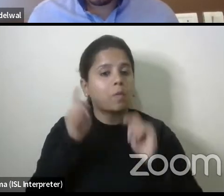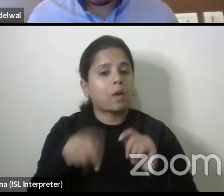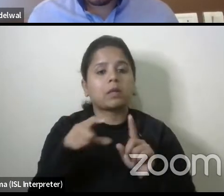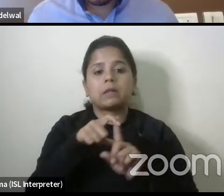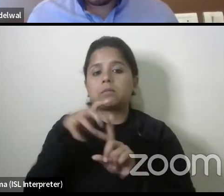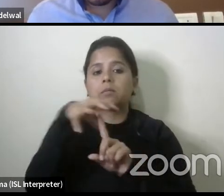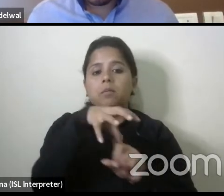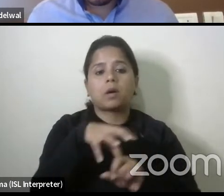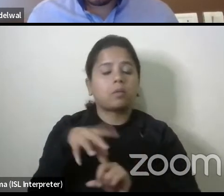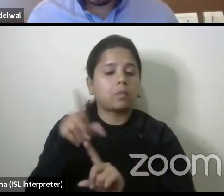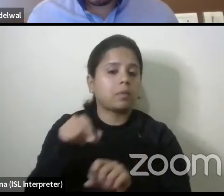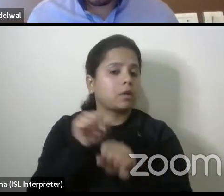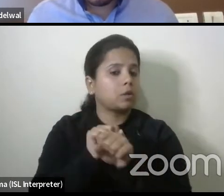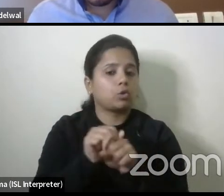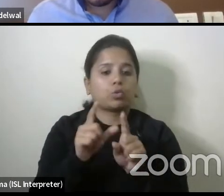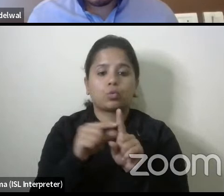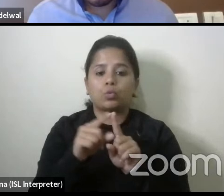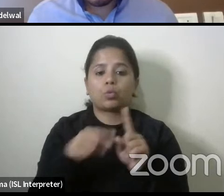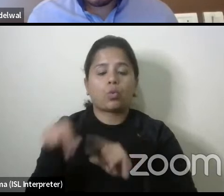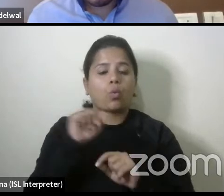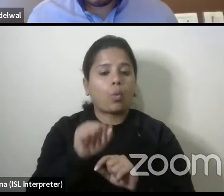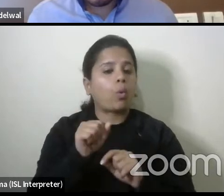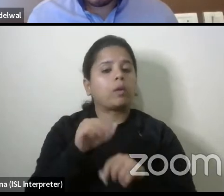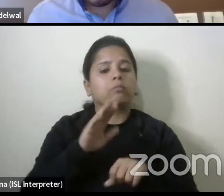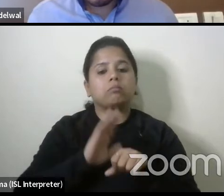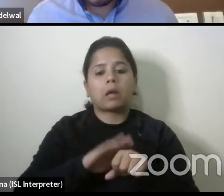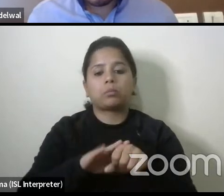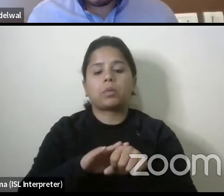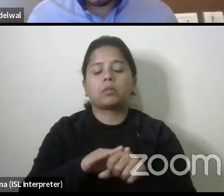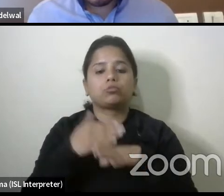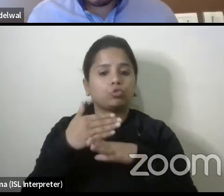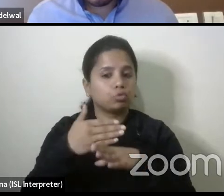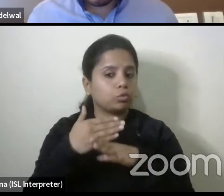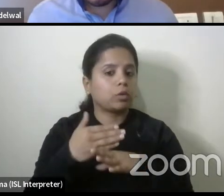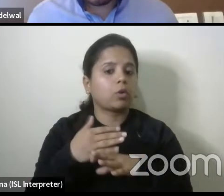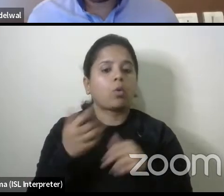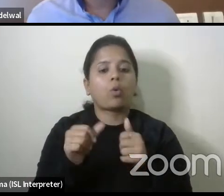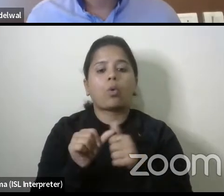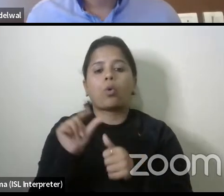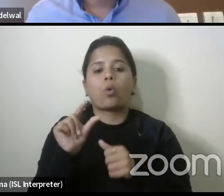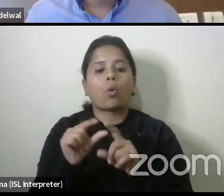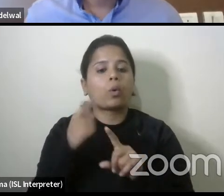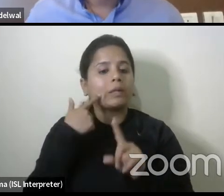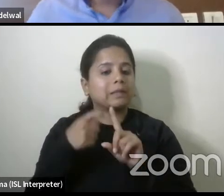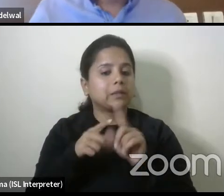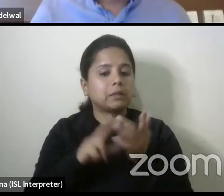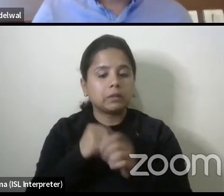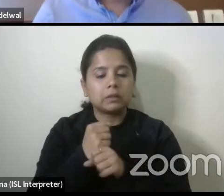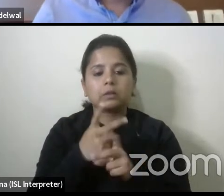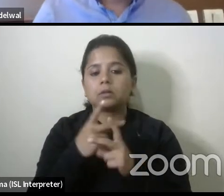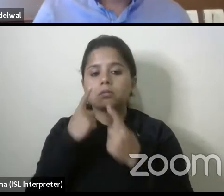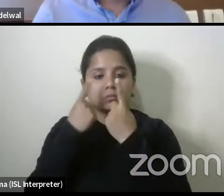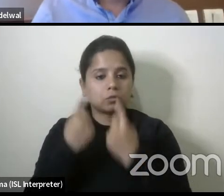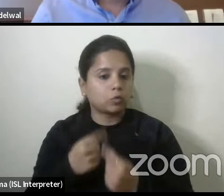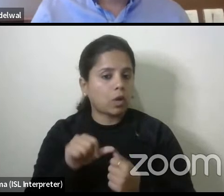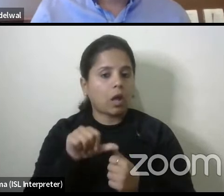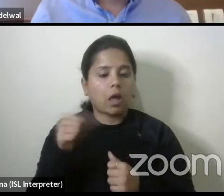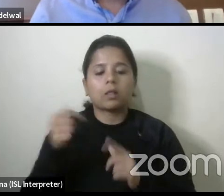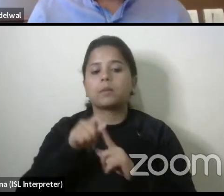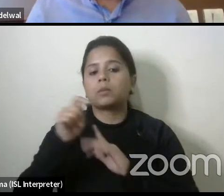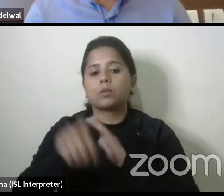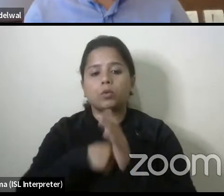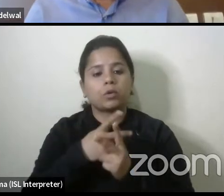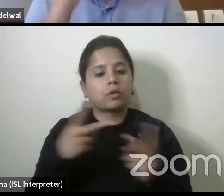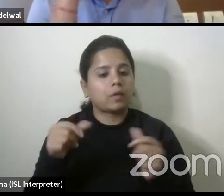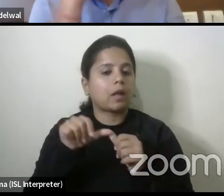in imparting their experiences or maybe uh auditing the other projects agencies also so let's say taking